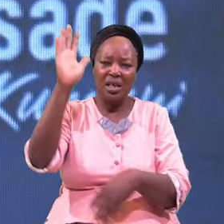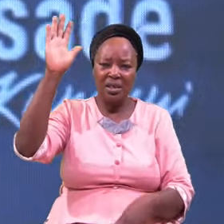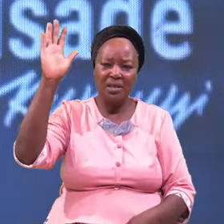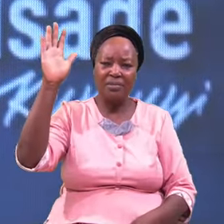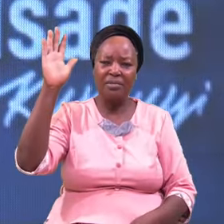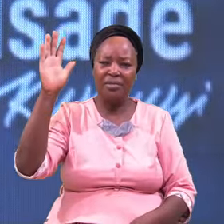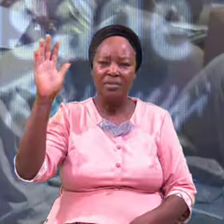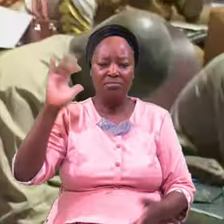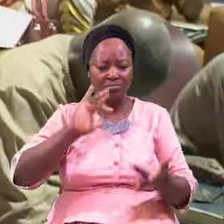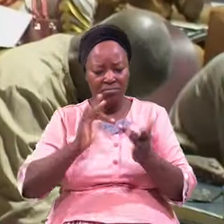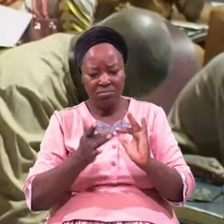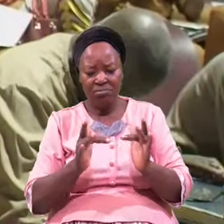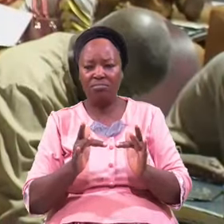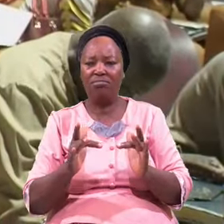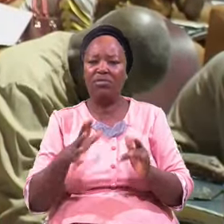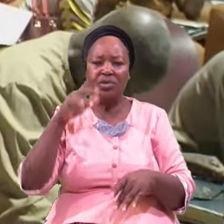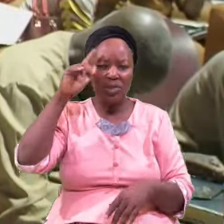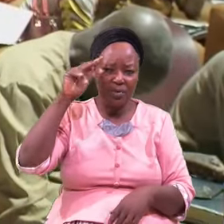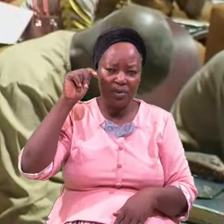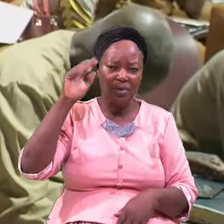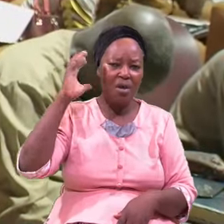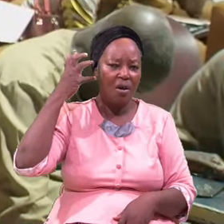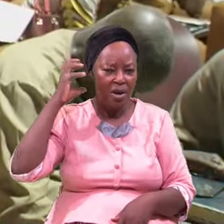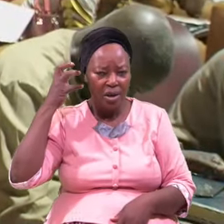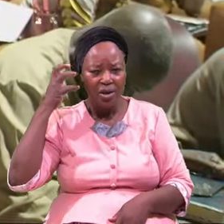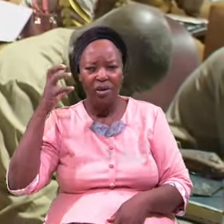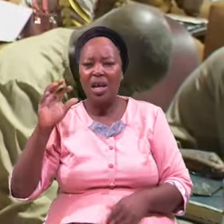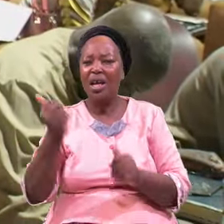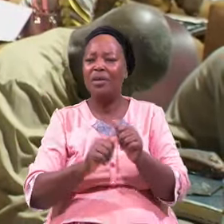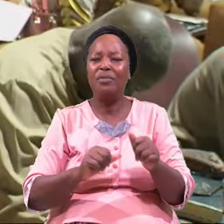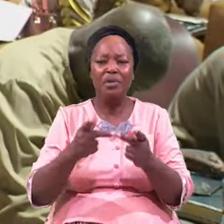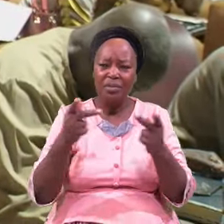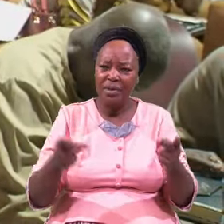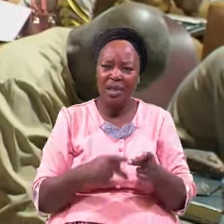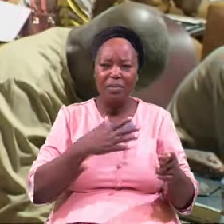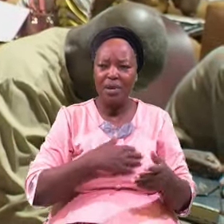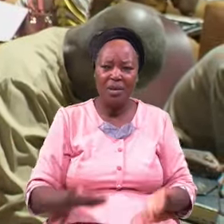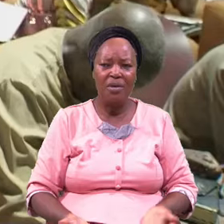Online Over The Television Over The Radio Everywhere Raise Up That Hand